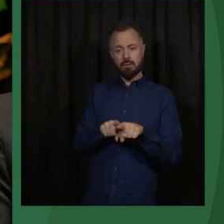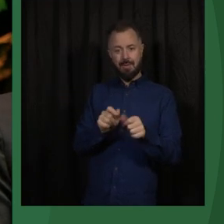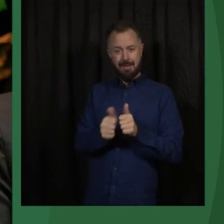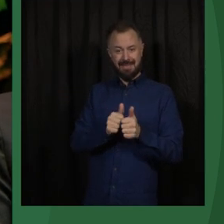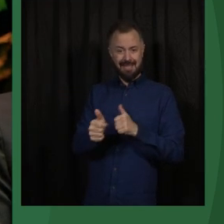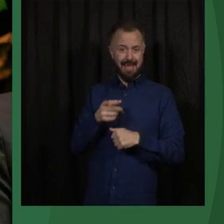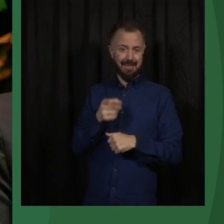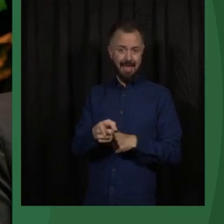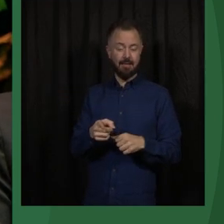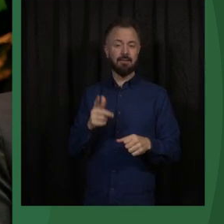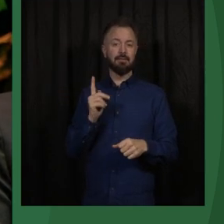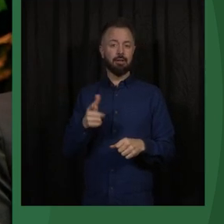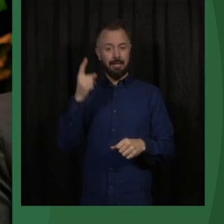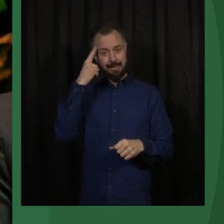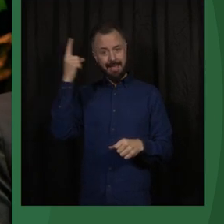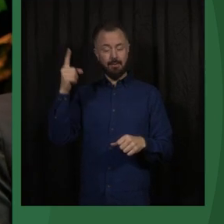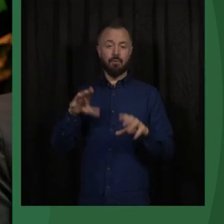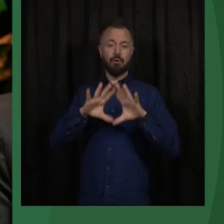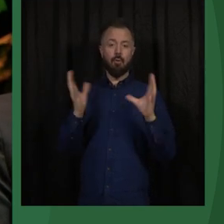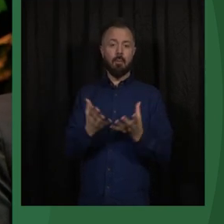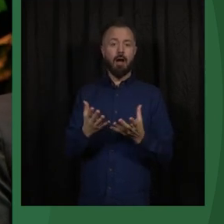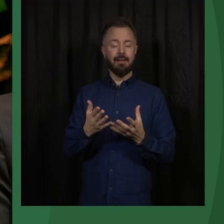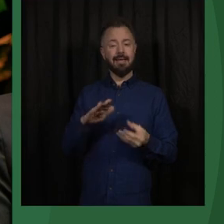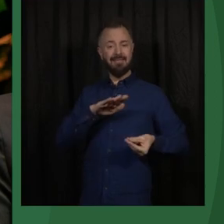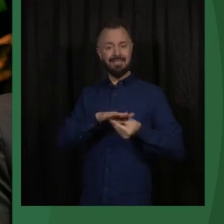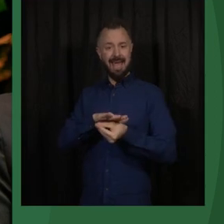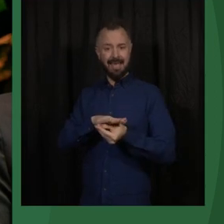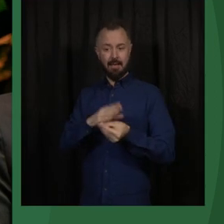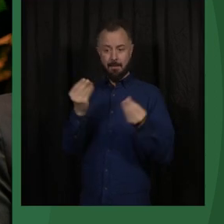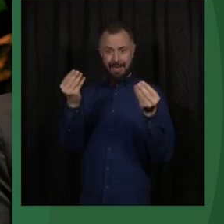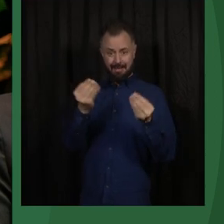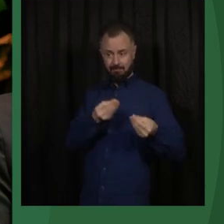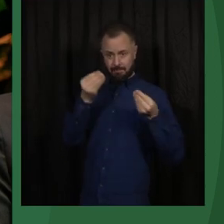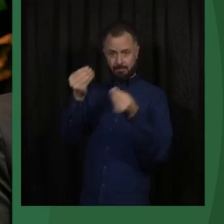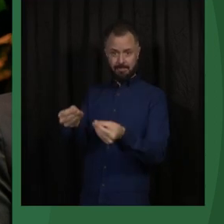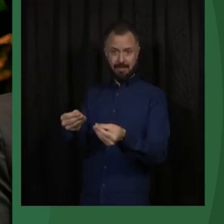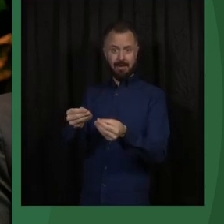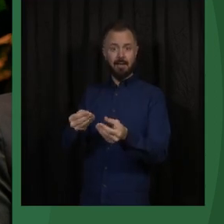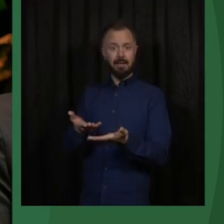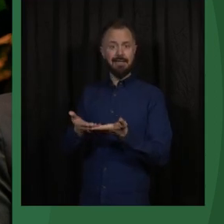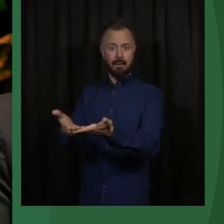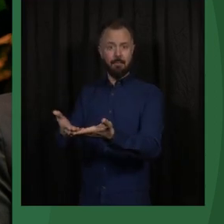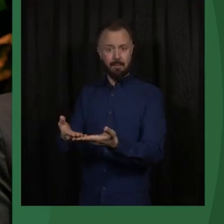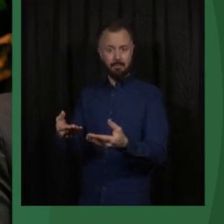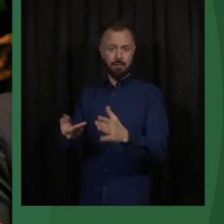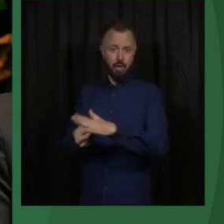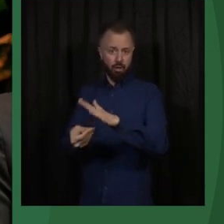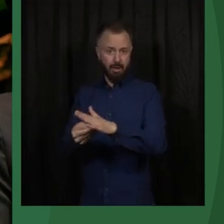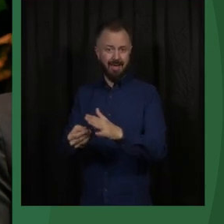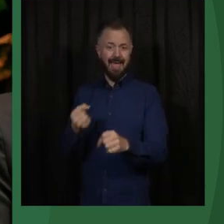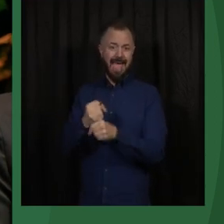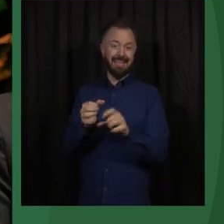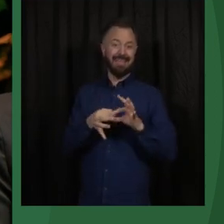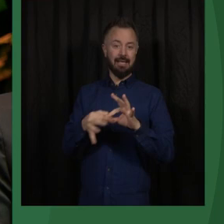Because the idea of global public investment is that the money that we put into aid and development belongs to the world. It